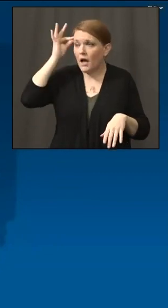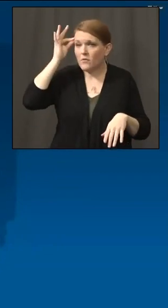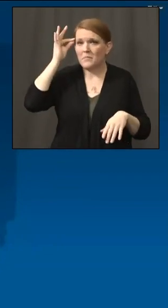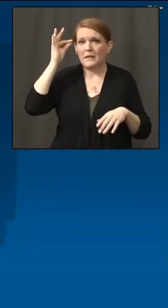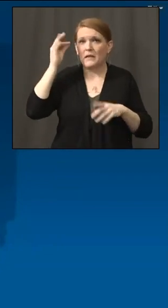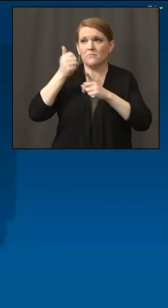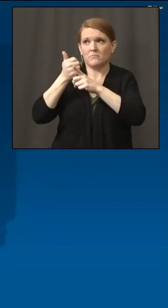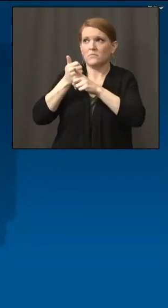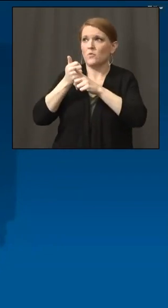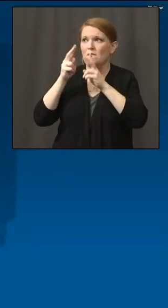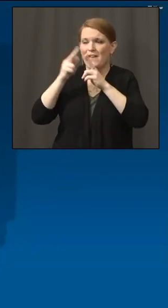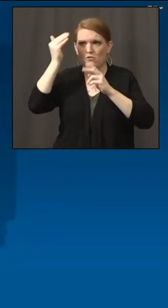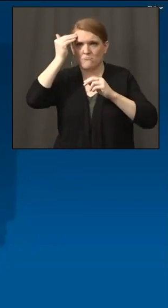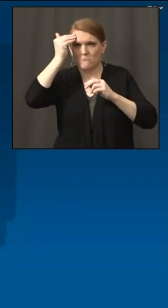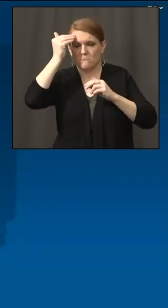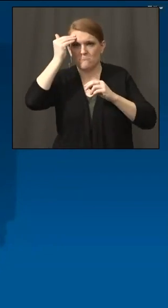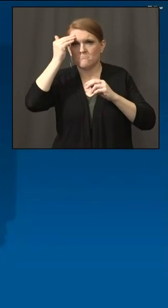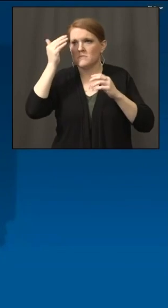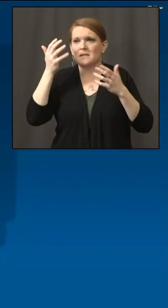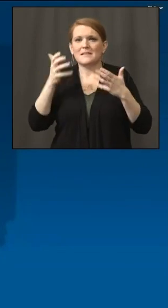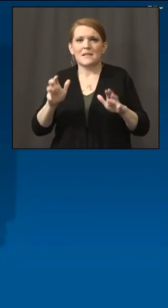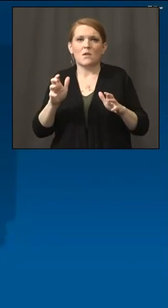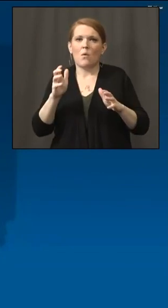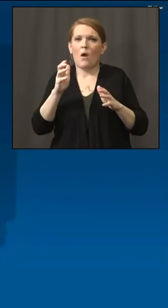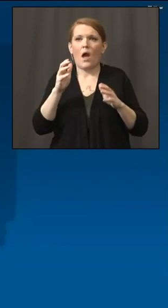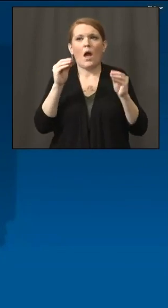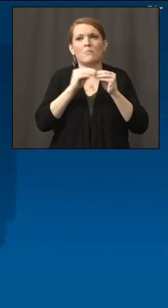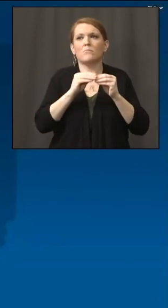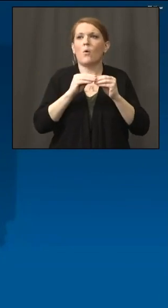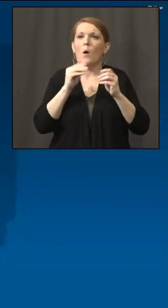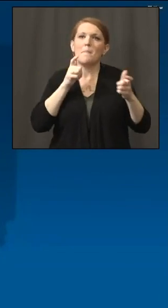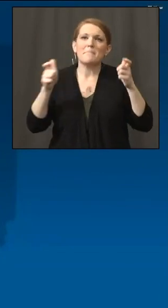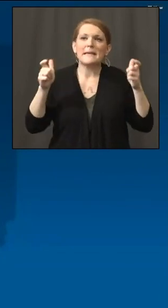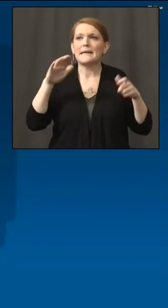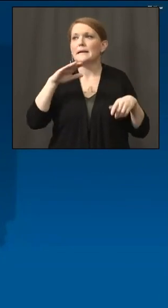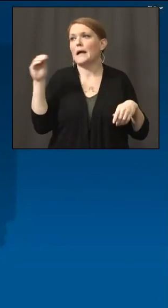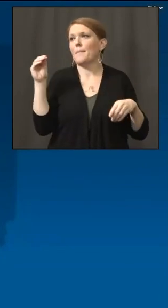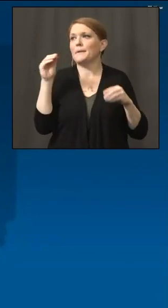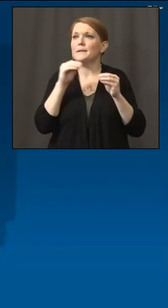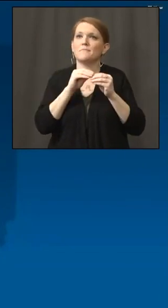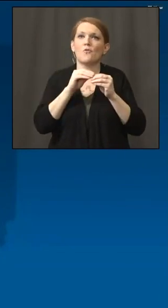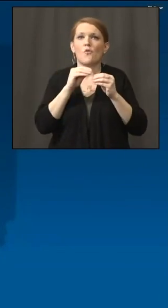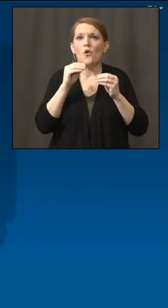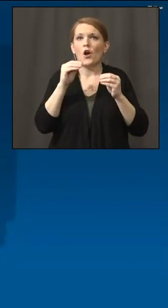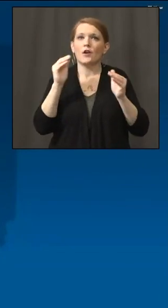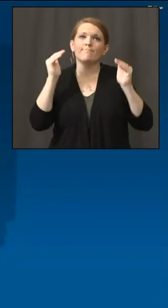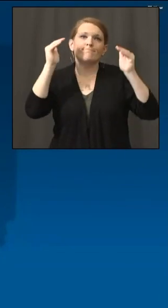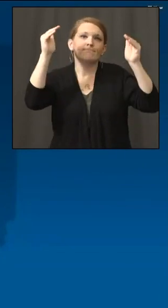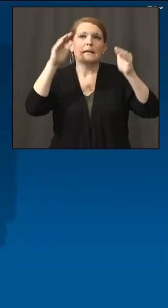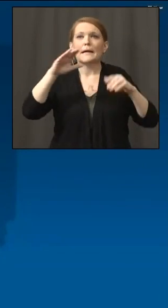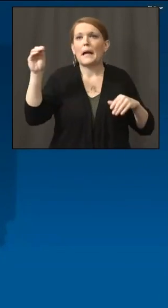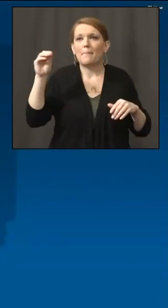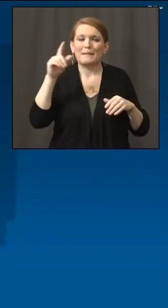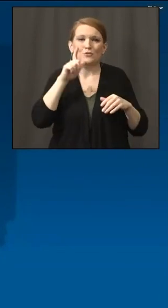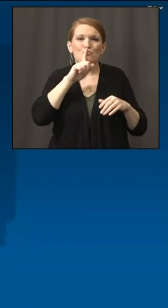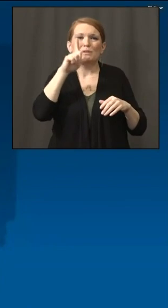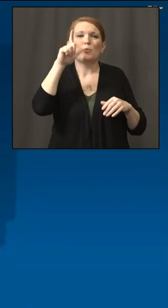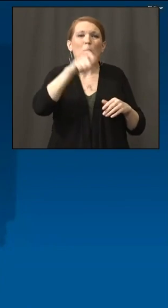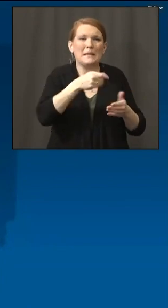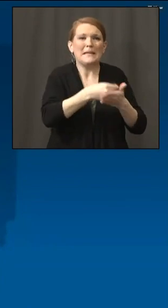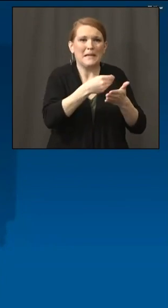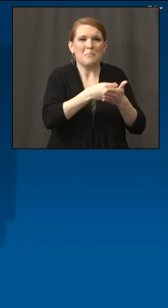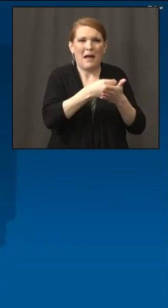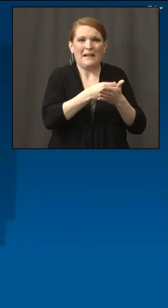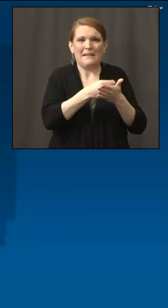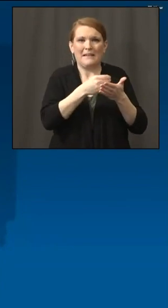again, not benefiting the more sophisticated, bigger companies and really focusing on those that are hardest hit in our Main Street businesses,